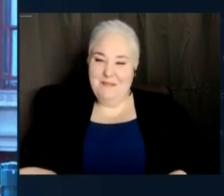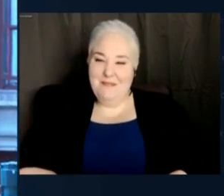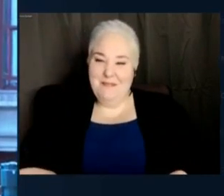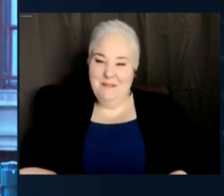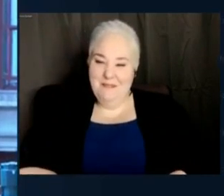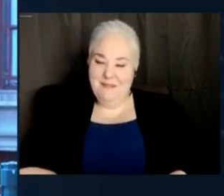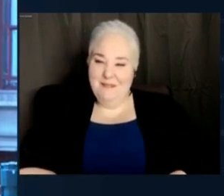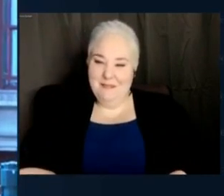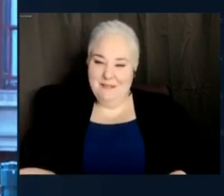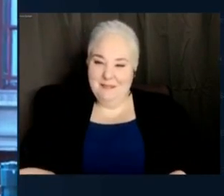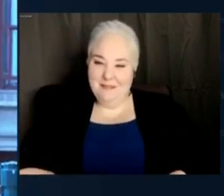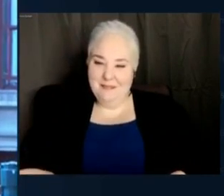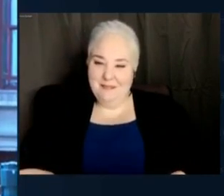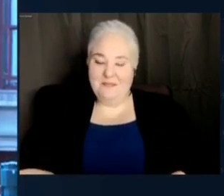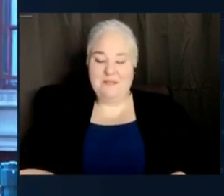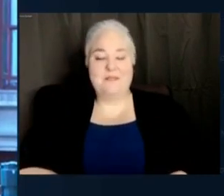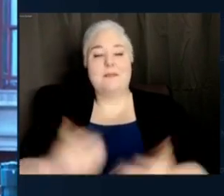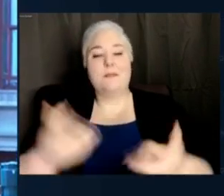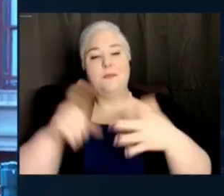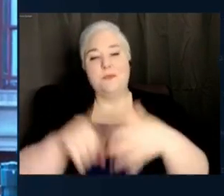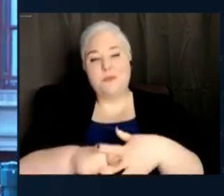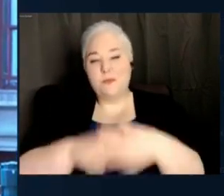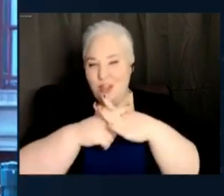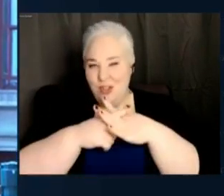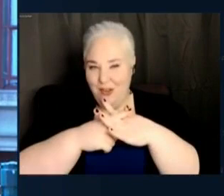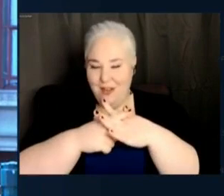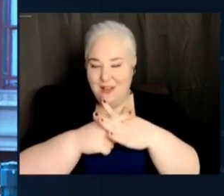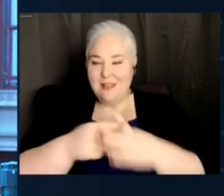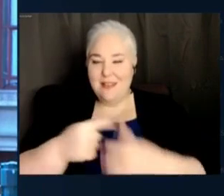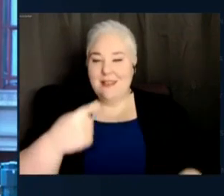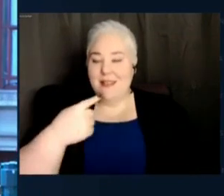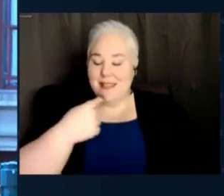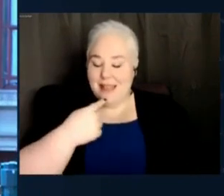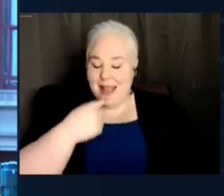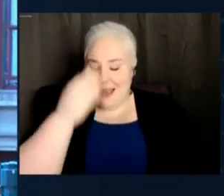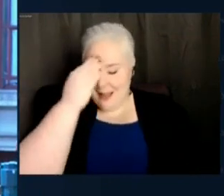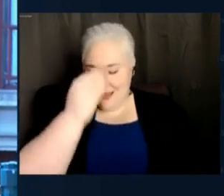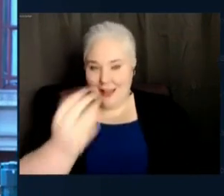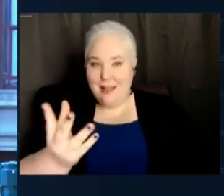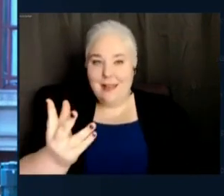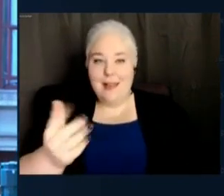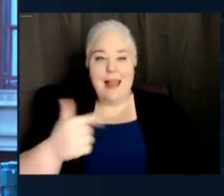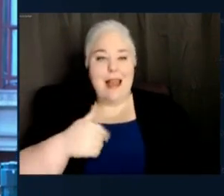Let me just start off by saying I'm grateful.